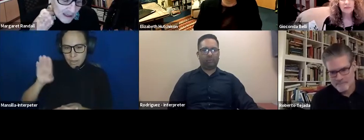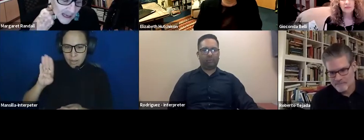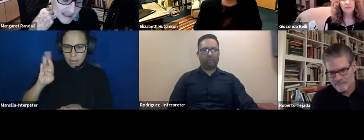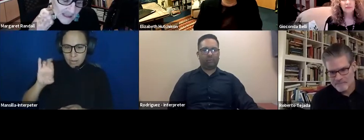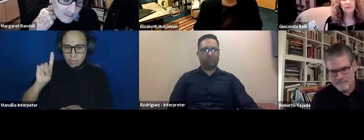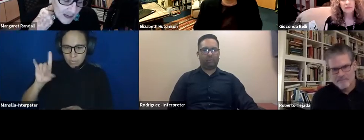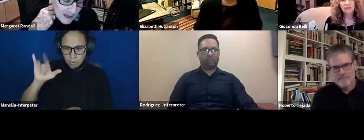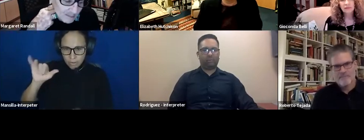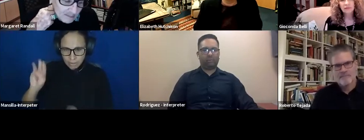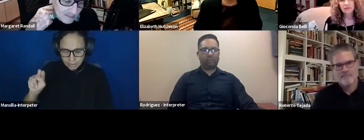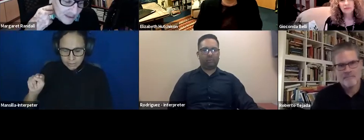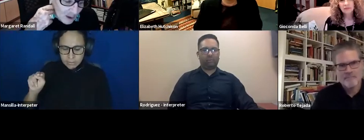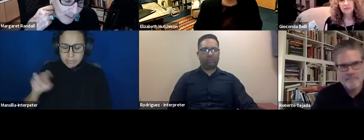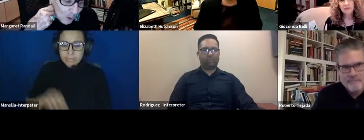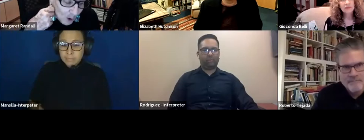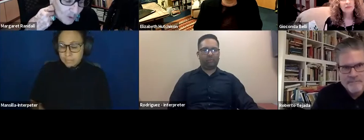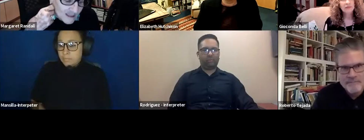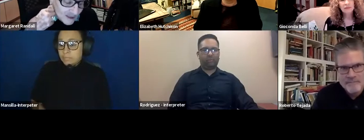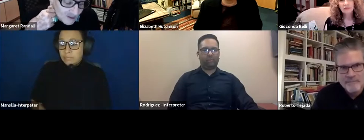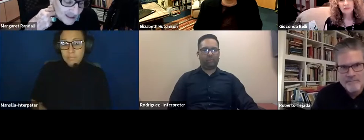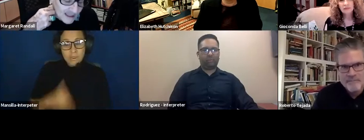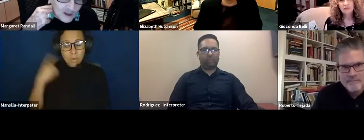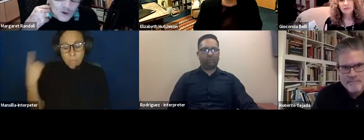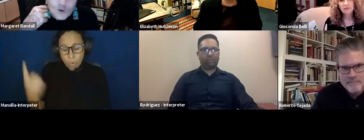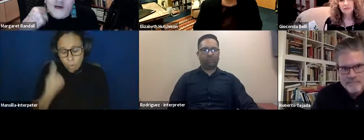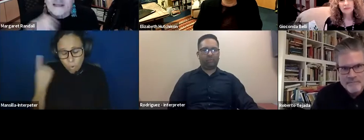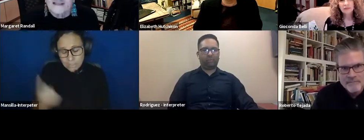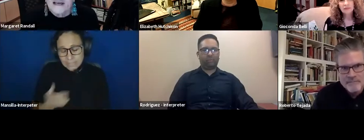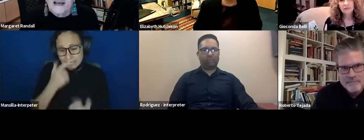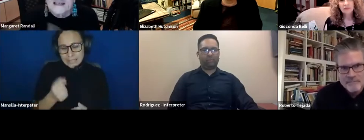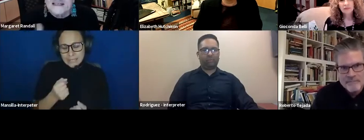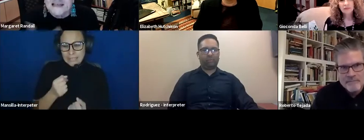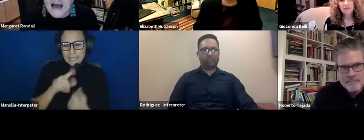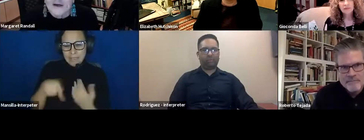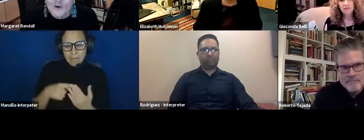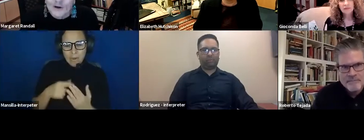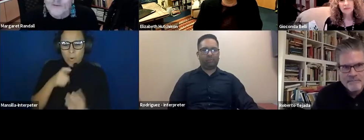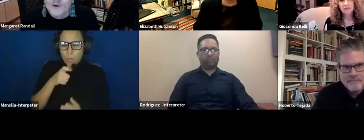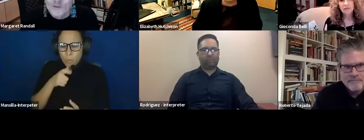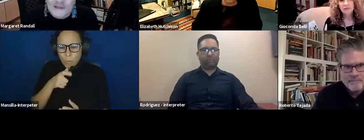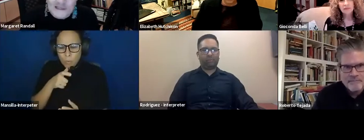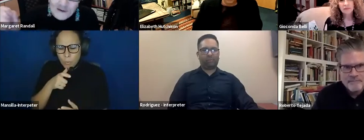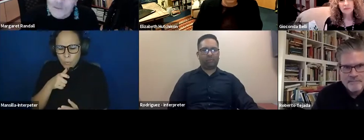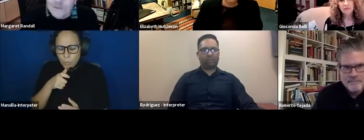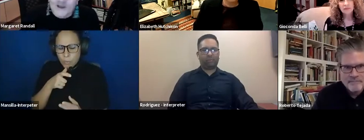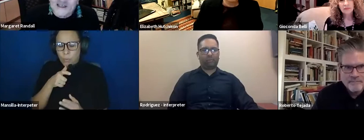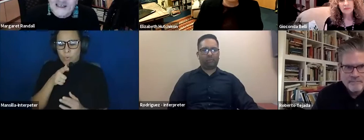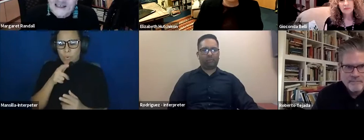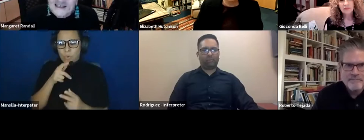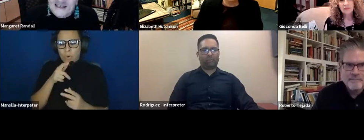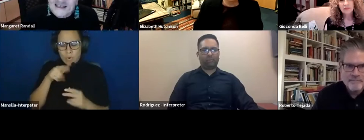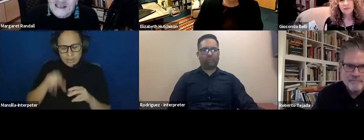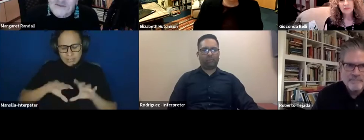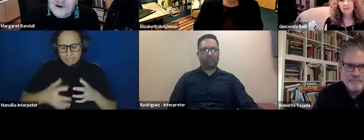yes, I'm, I'm, you know, I'm always interested in who is in this category of humans that we push